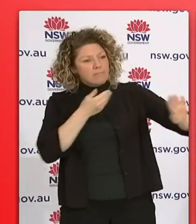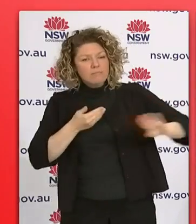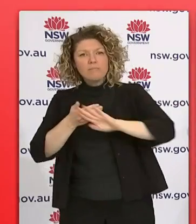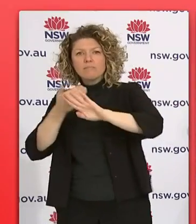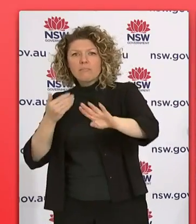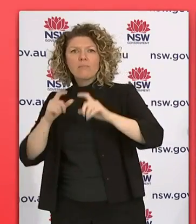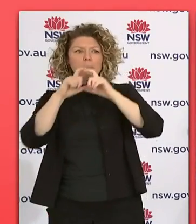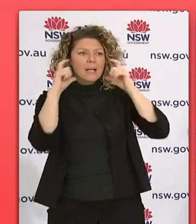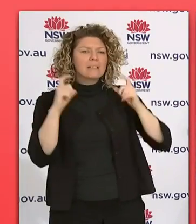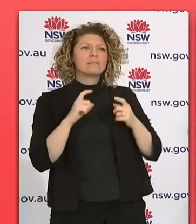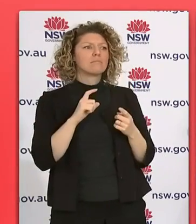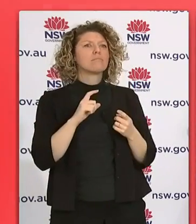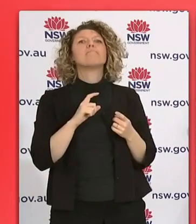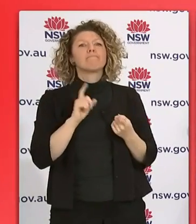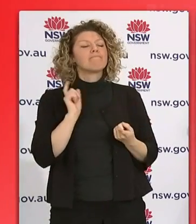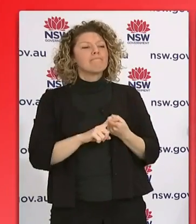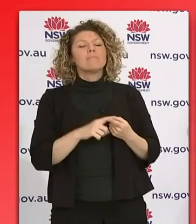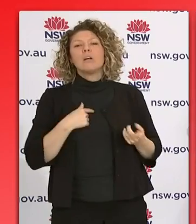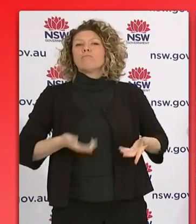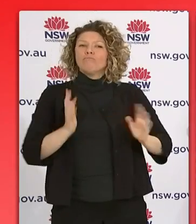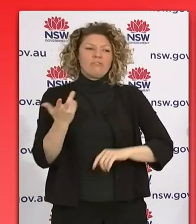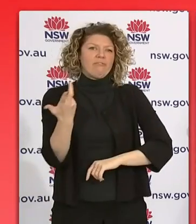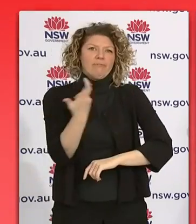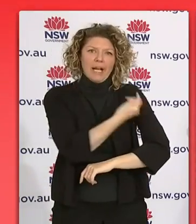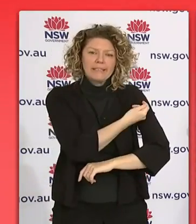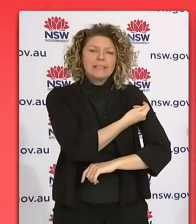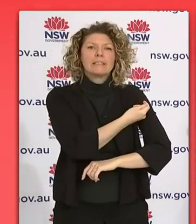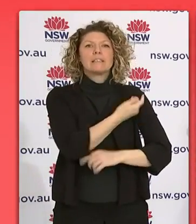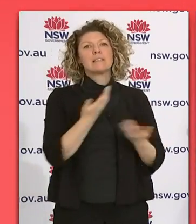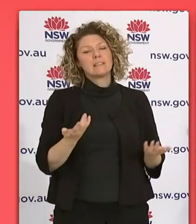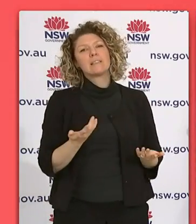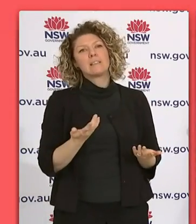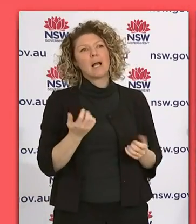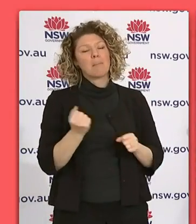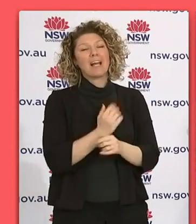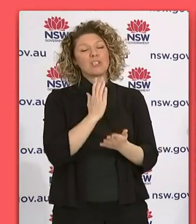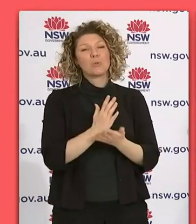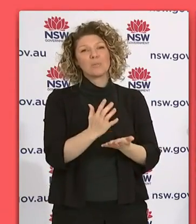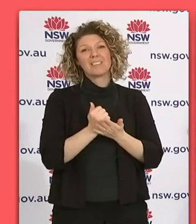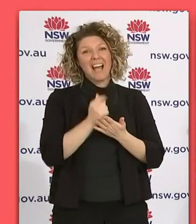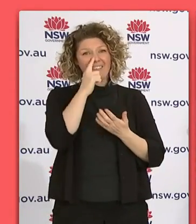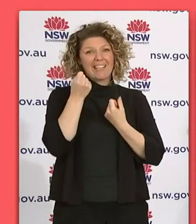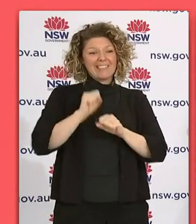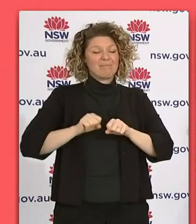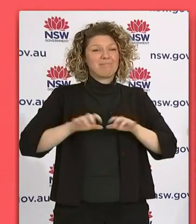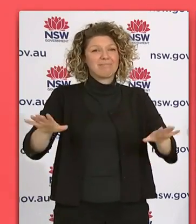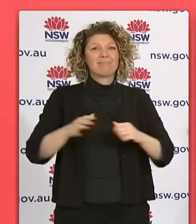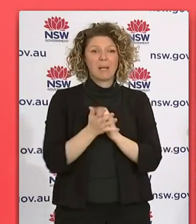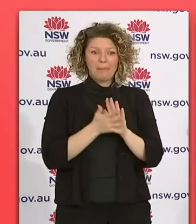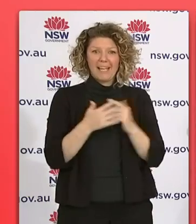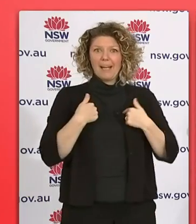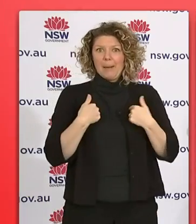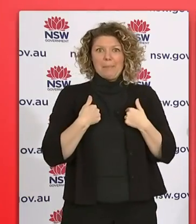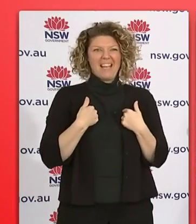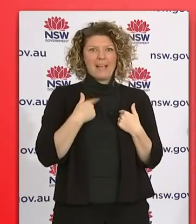it's really, really important that if you haven't had the vaccine, please consider getting it to make sure that you stay safe, you stay out of